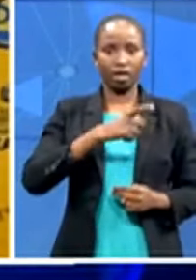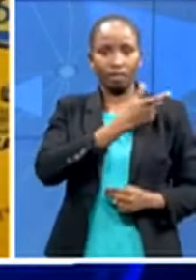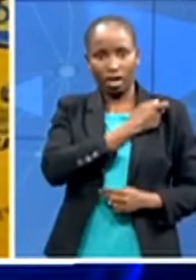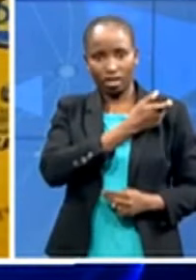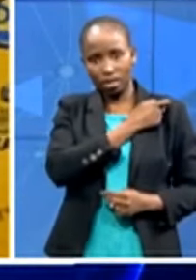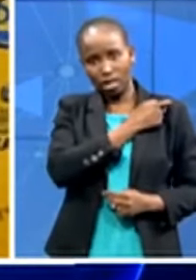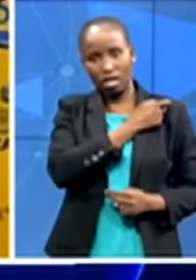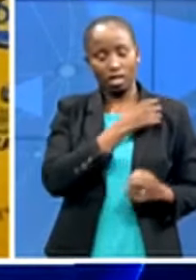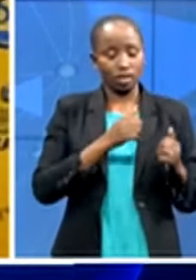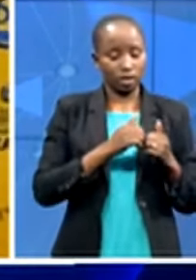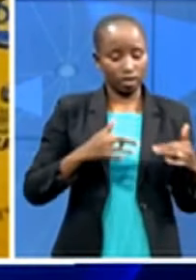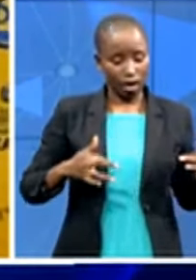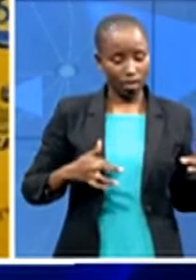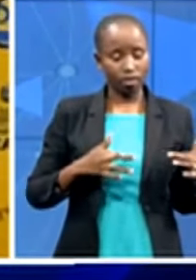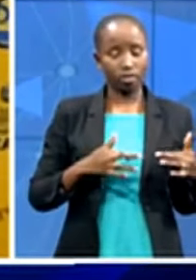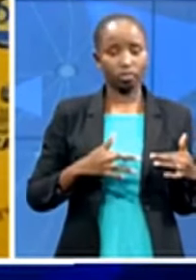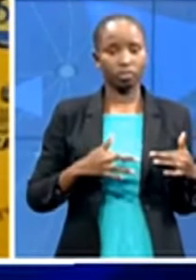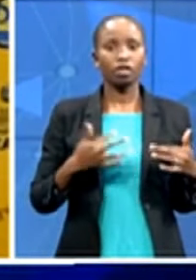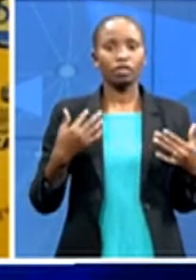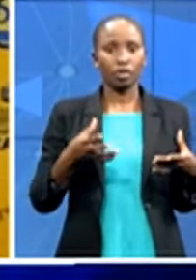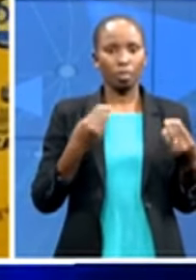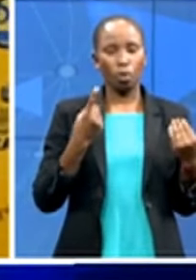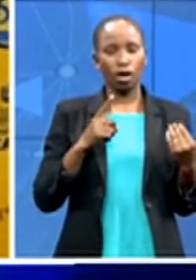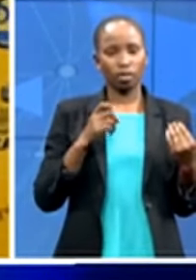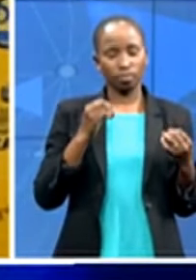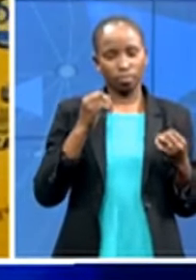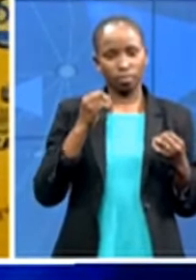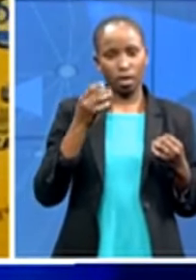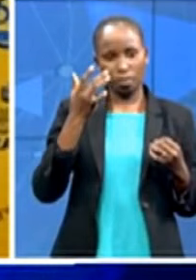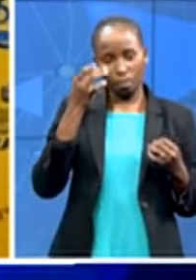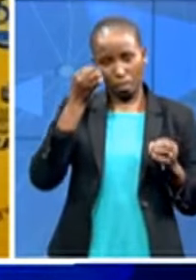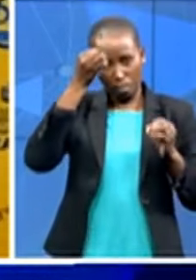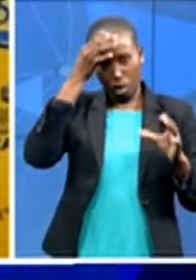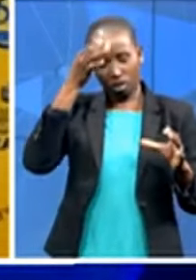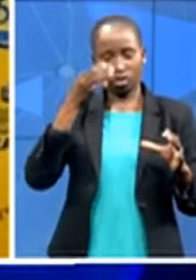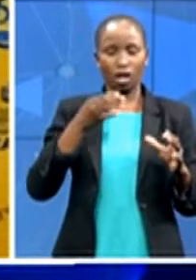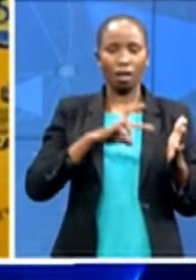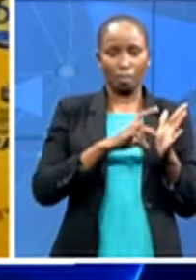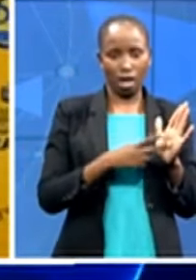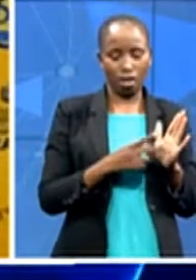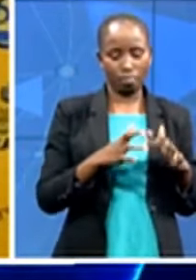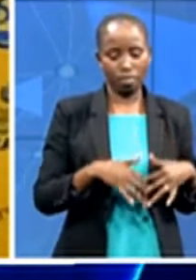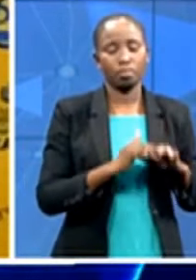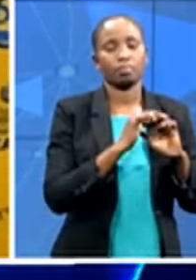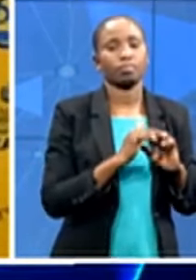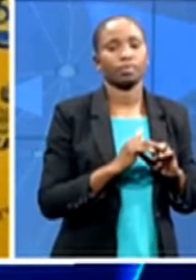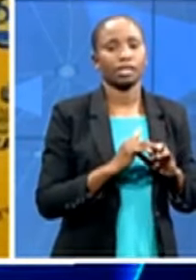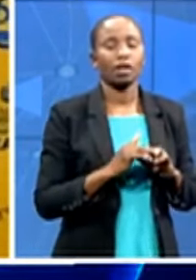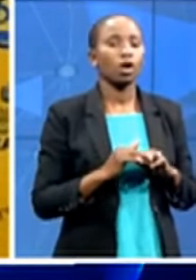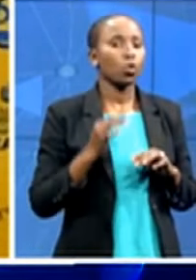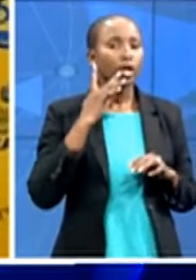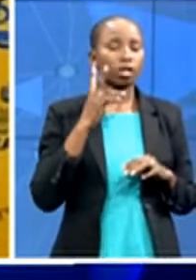a master plan at first it was when we were looking forward towards astrazeneca where we knew our